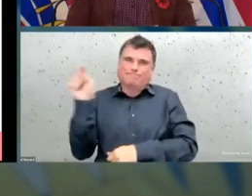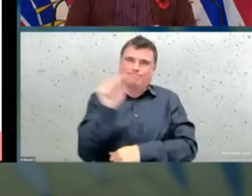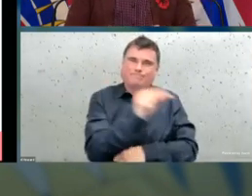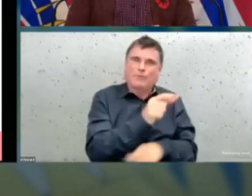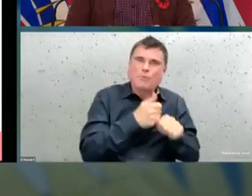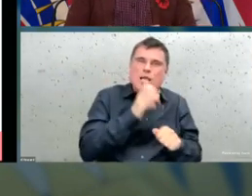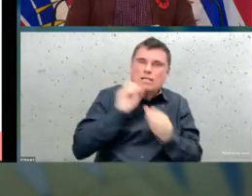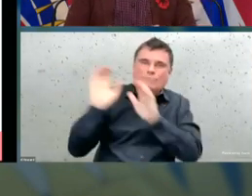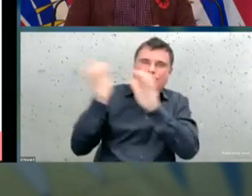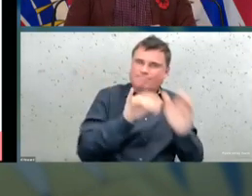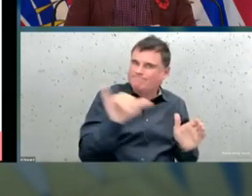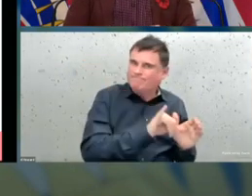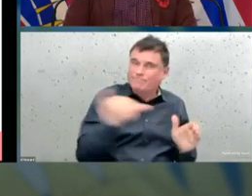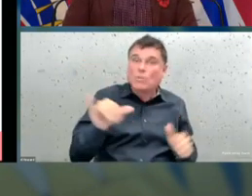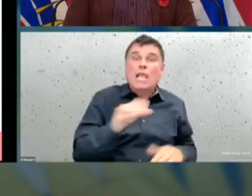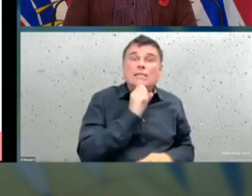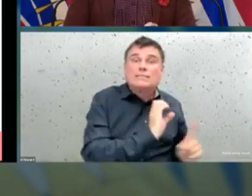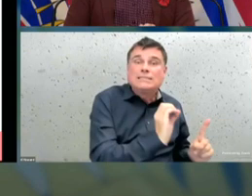coming down.